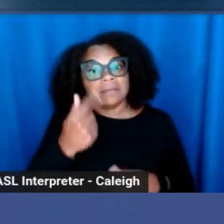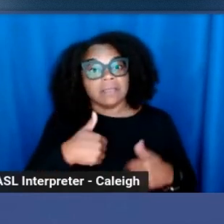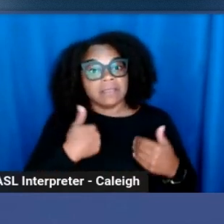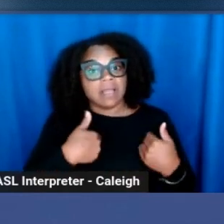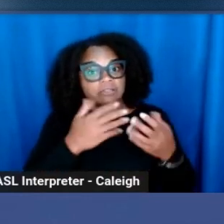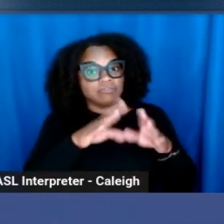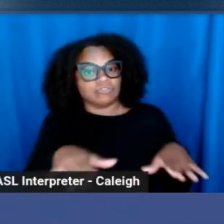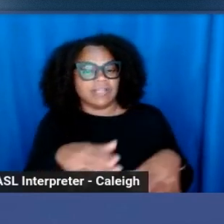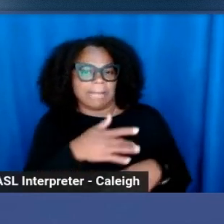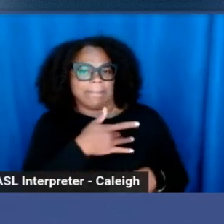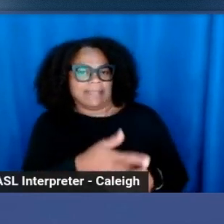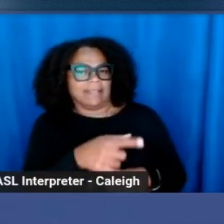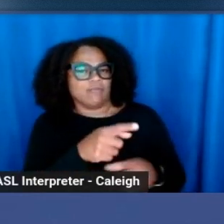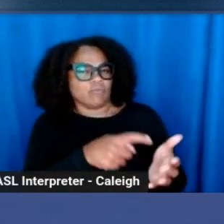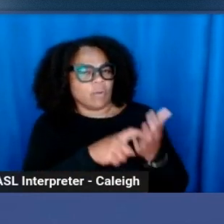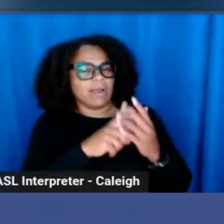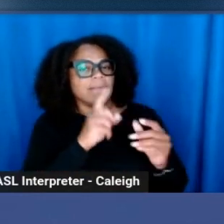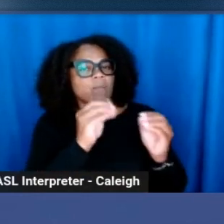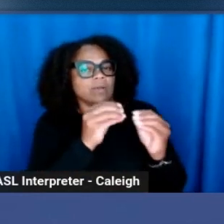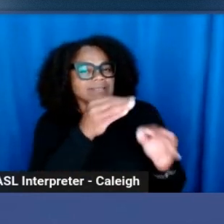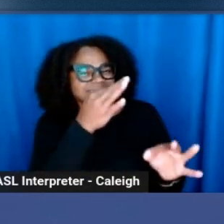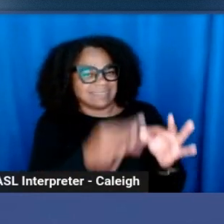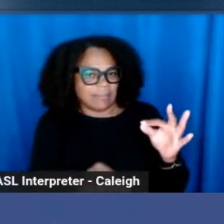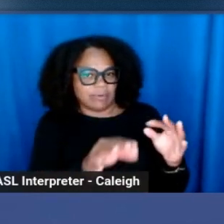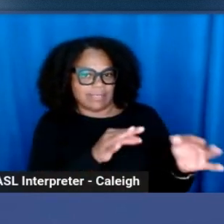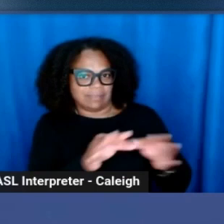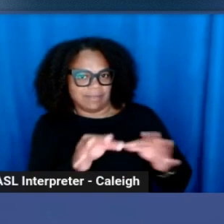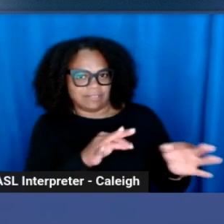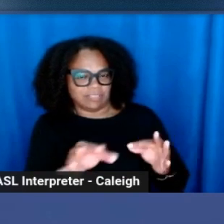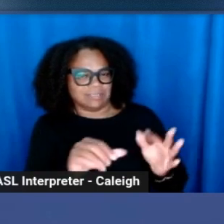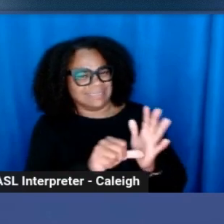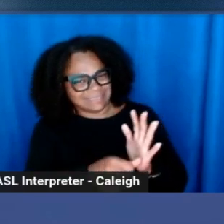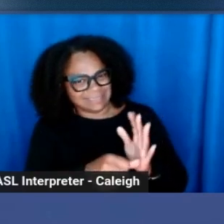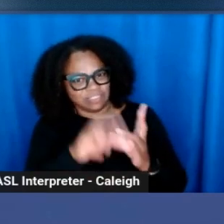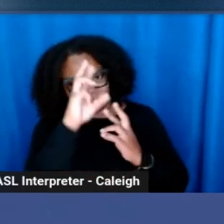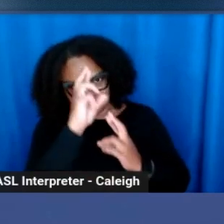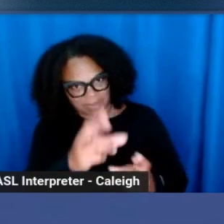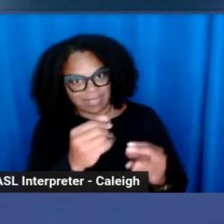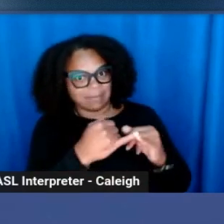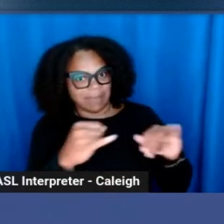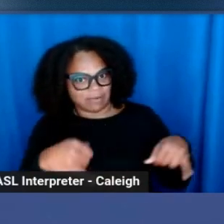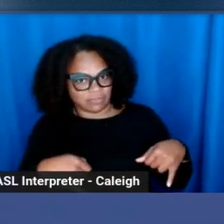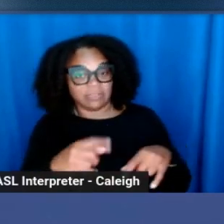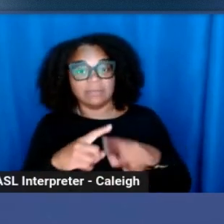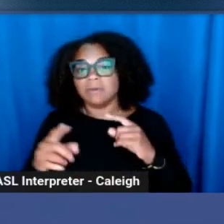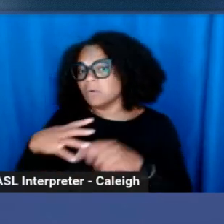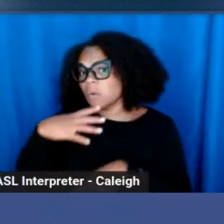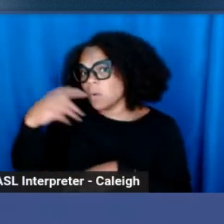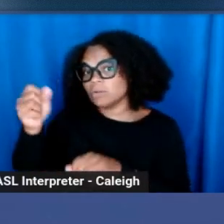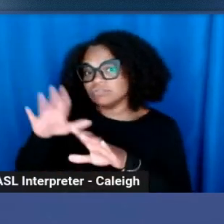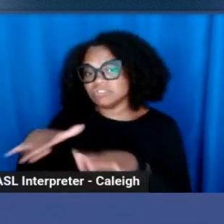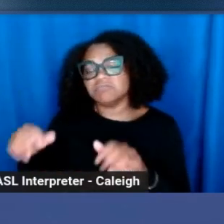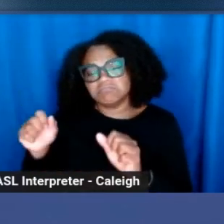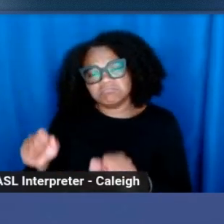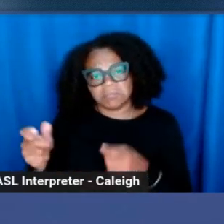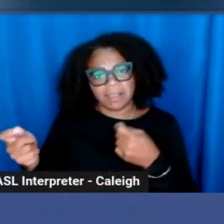to need simple explanations, again, focusing on that respect and the boundaries, whereas the older children can handle the more